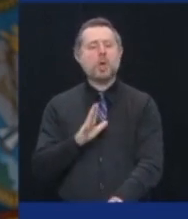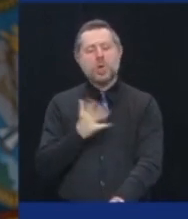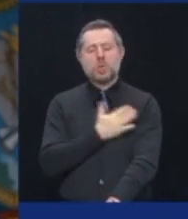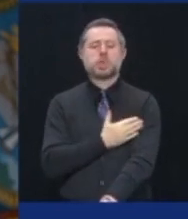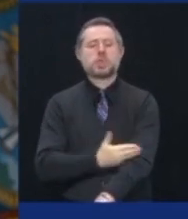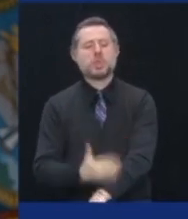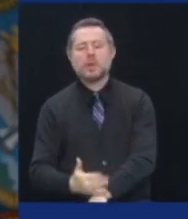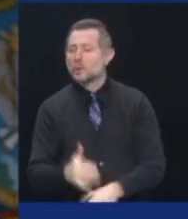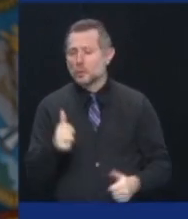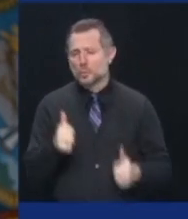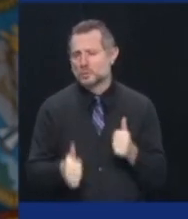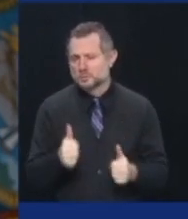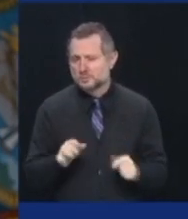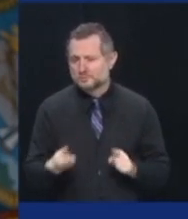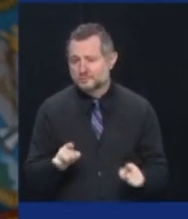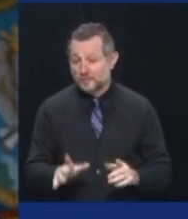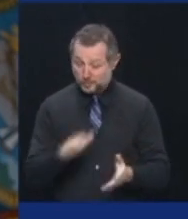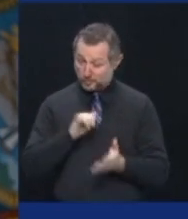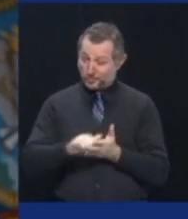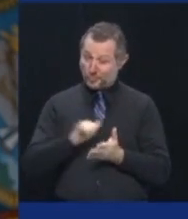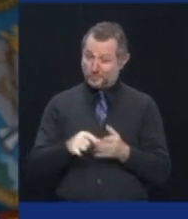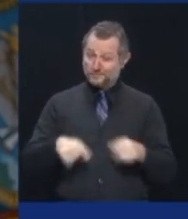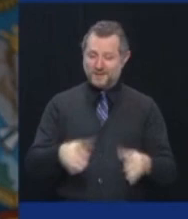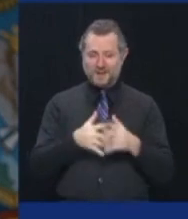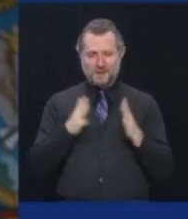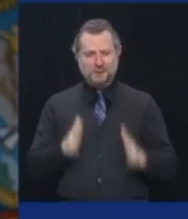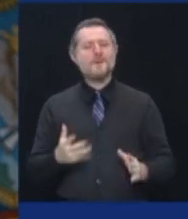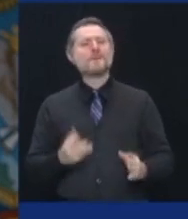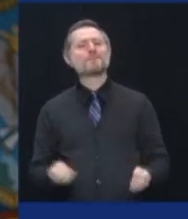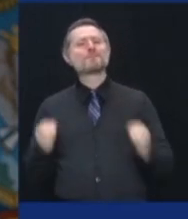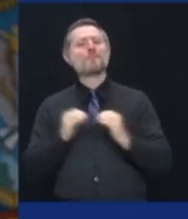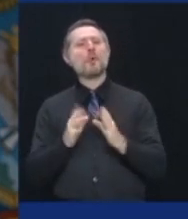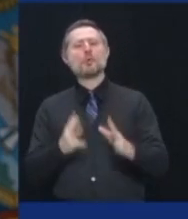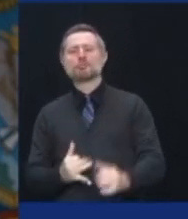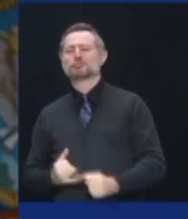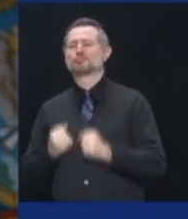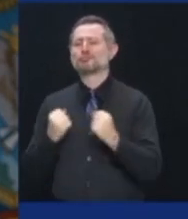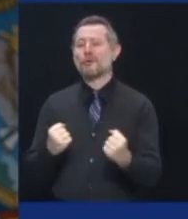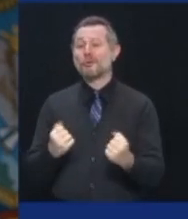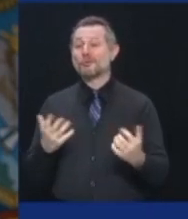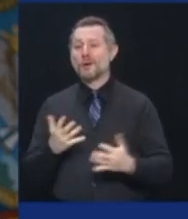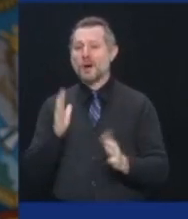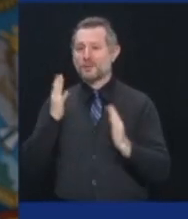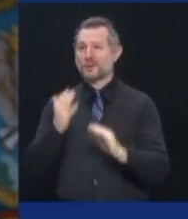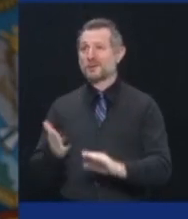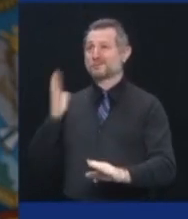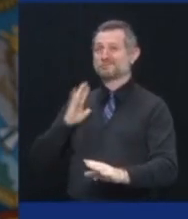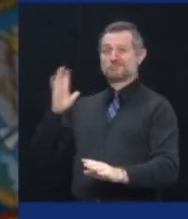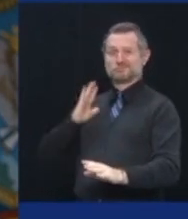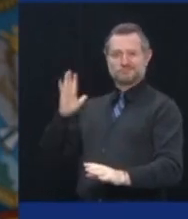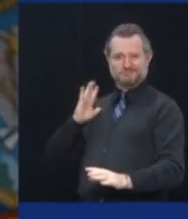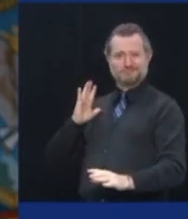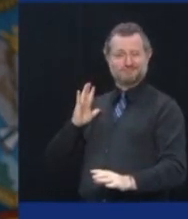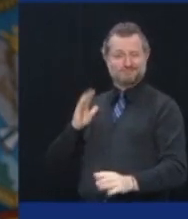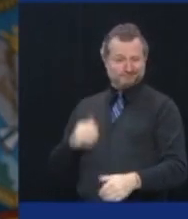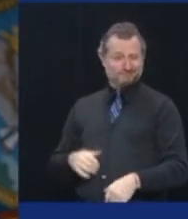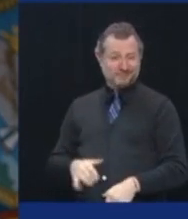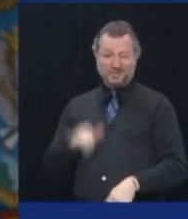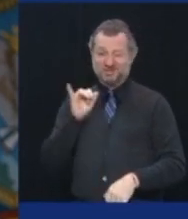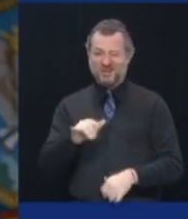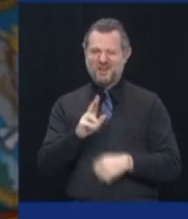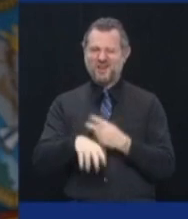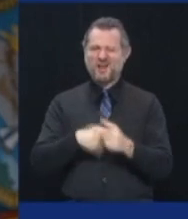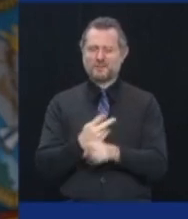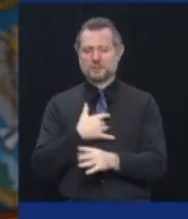stronger or weaker in the post-COVID world? Those, my friends, are the questions that